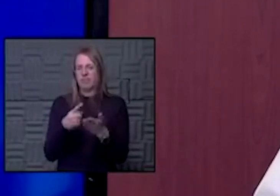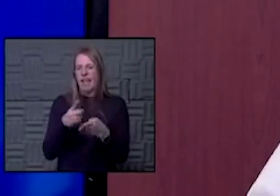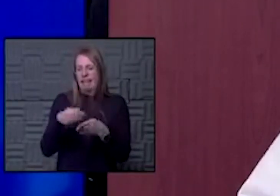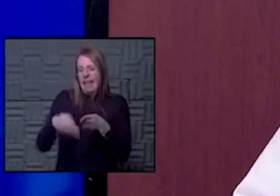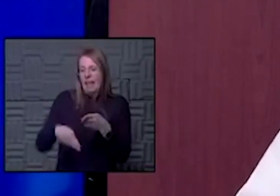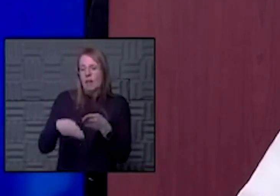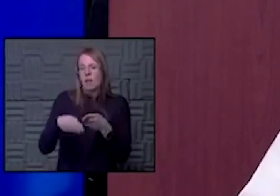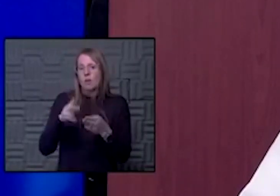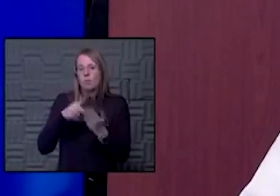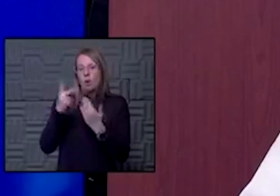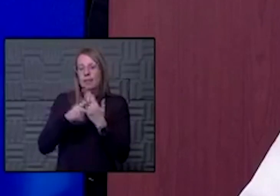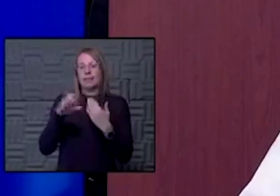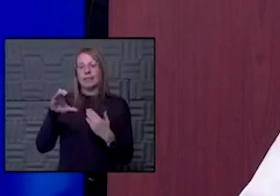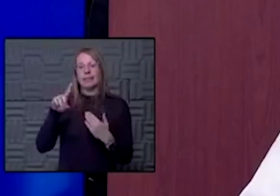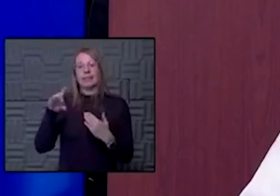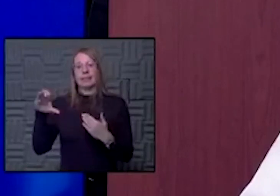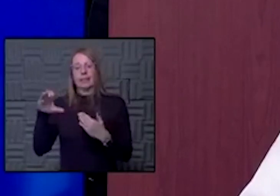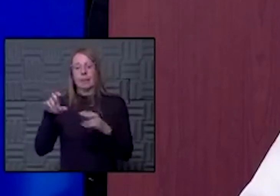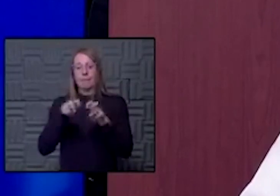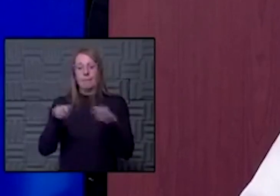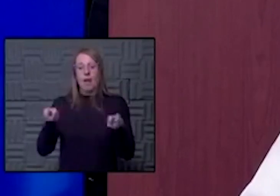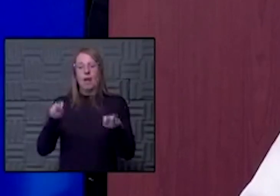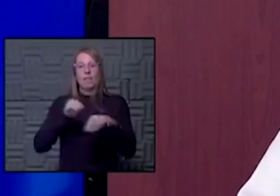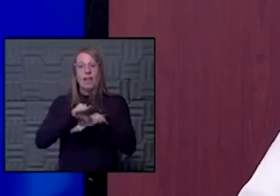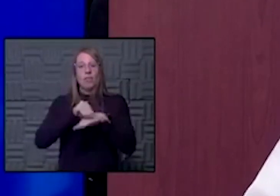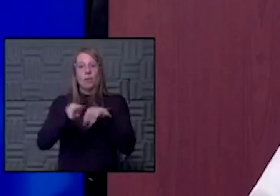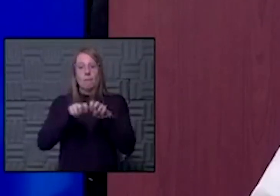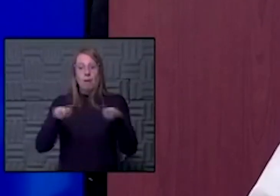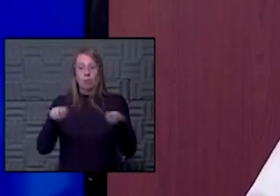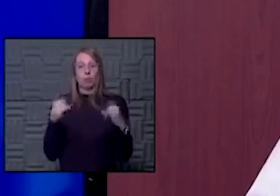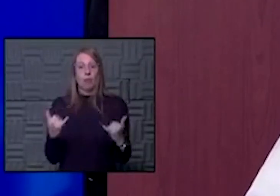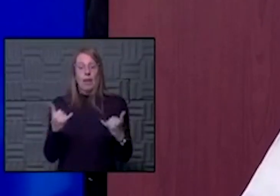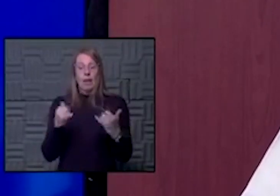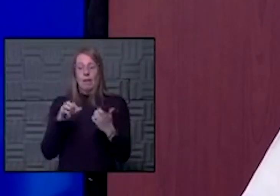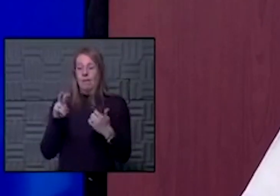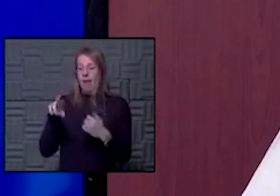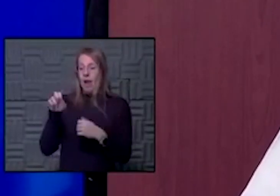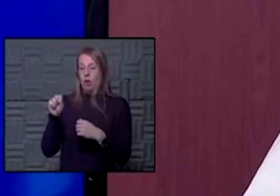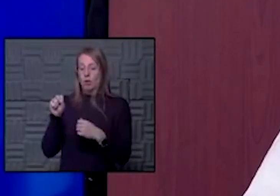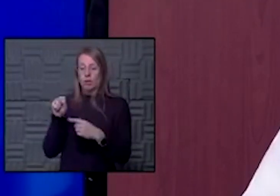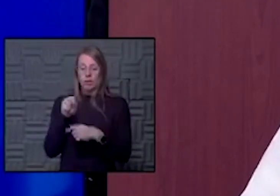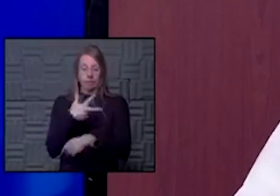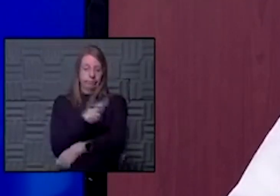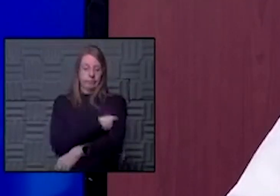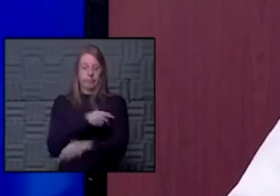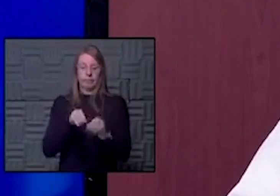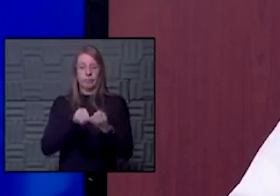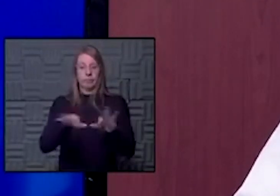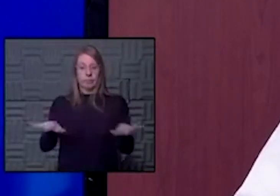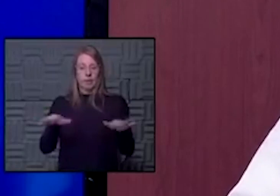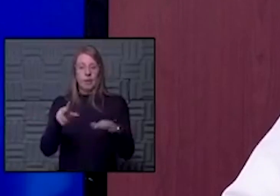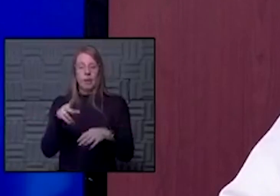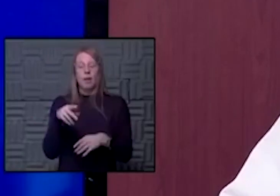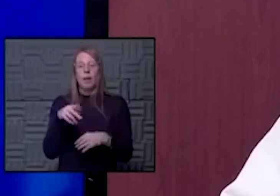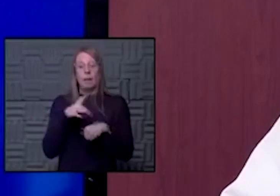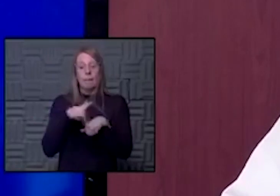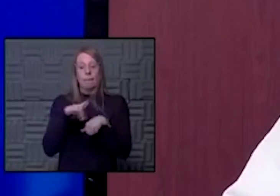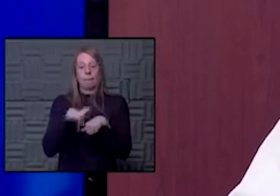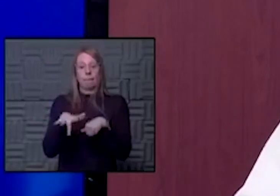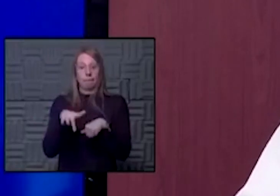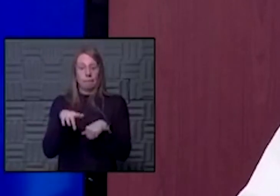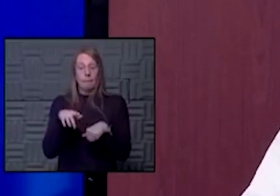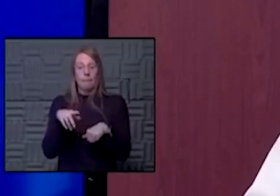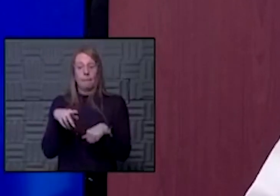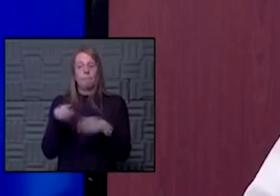you can tune in to the CDC advisory panel today about how the virus is going to get distributed. It's available on